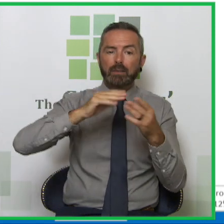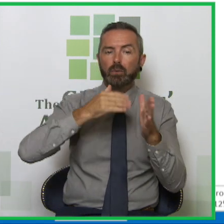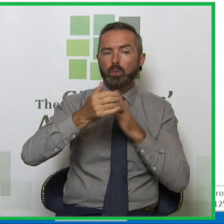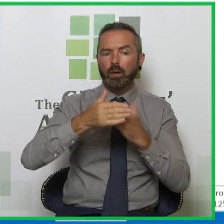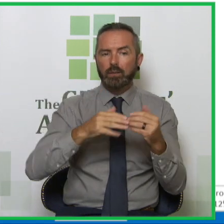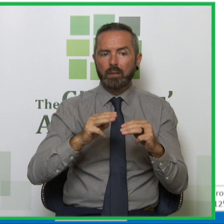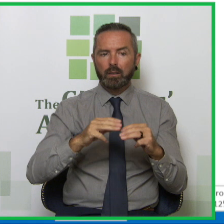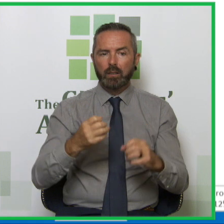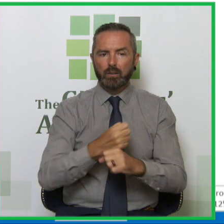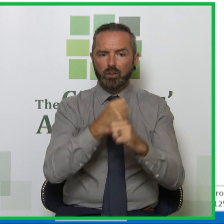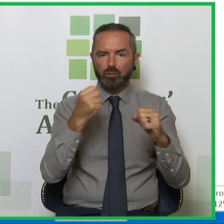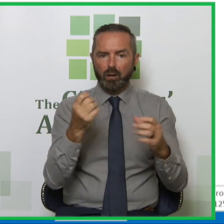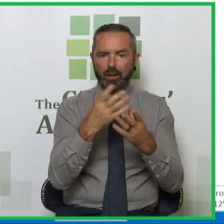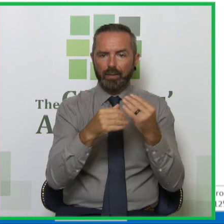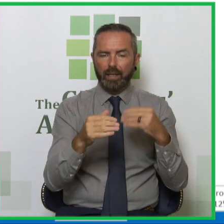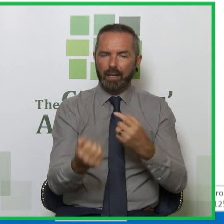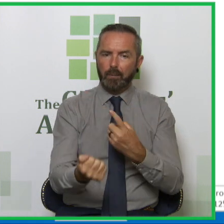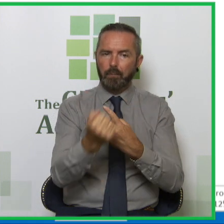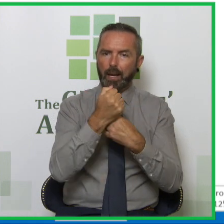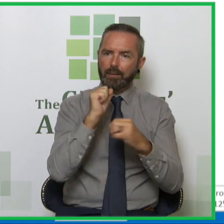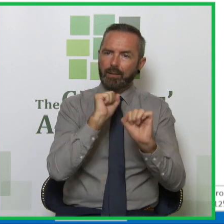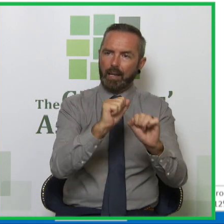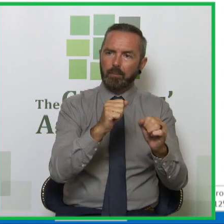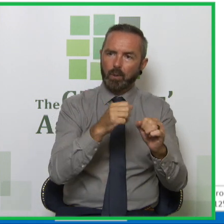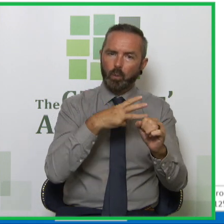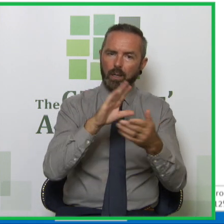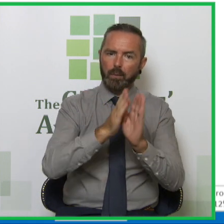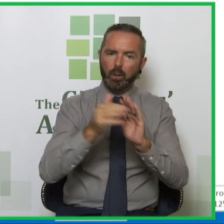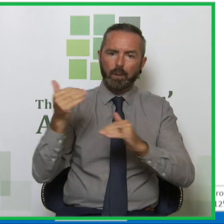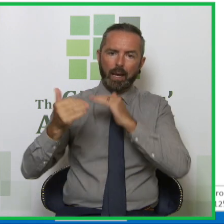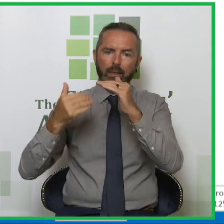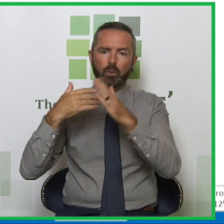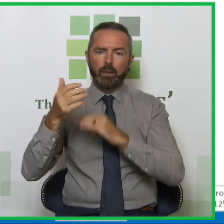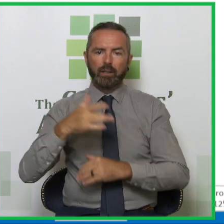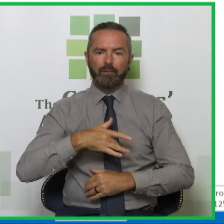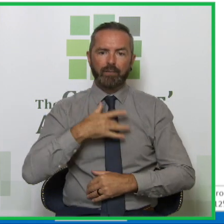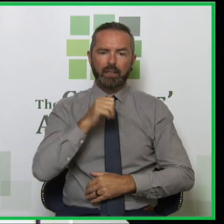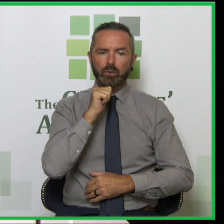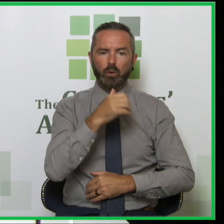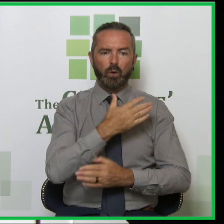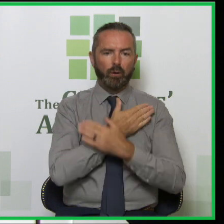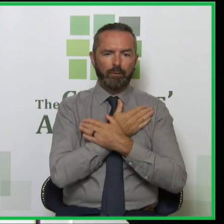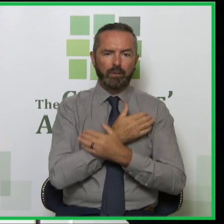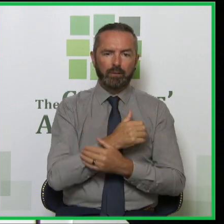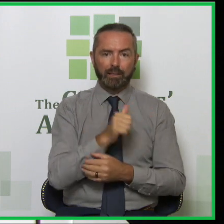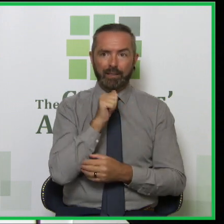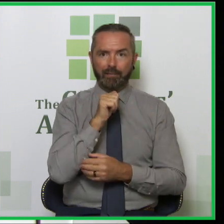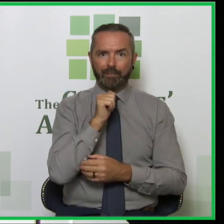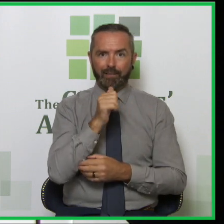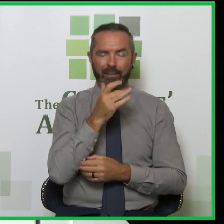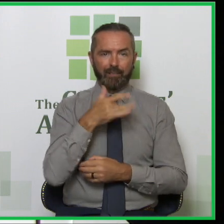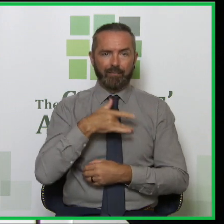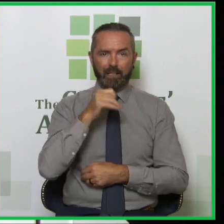strongest factor that impacted upon them as adults was feeling unloved. Not physical abuse,